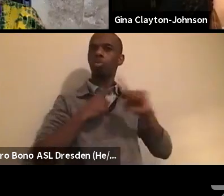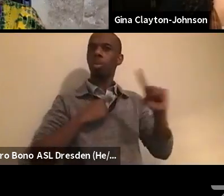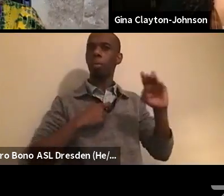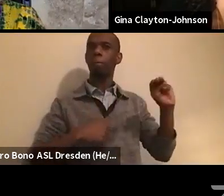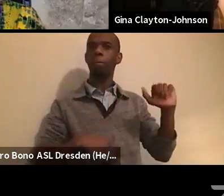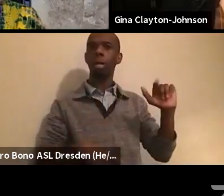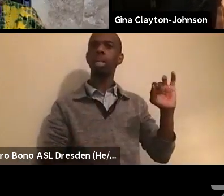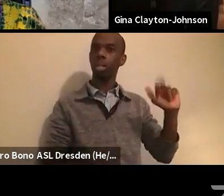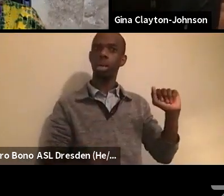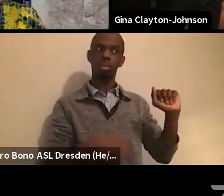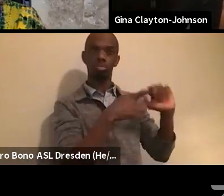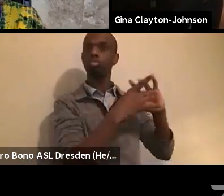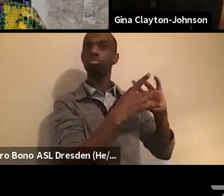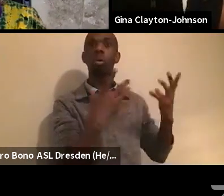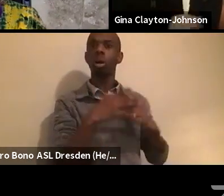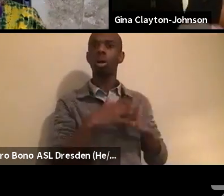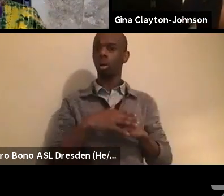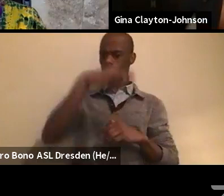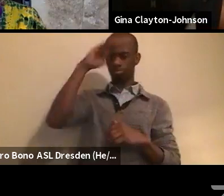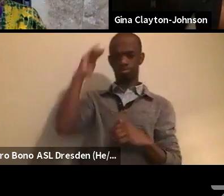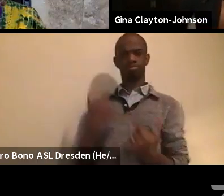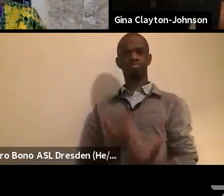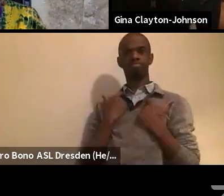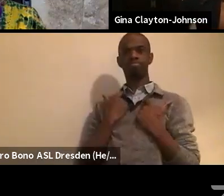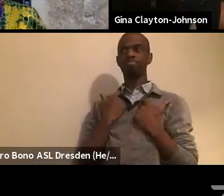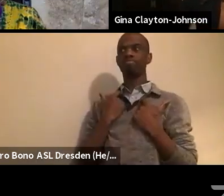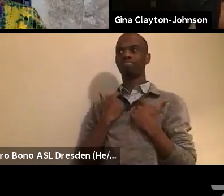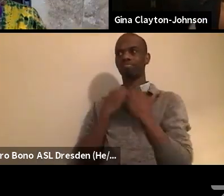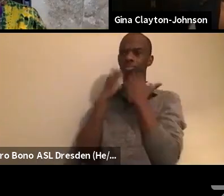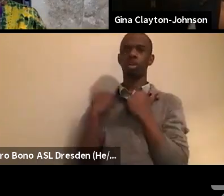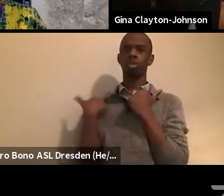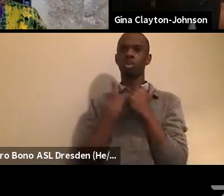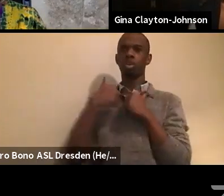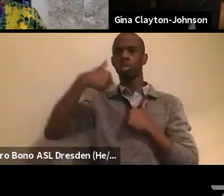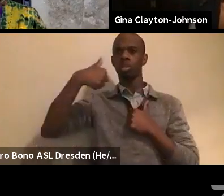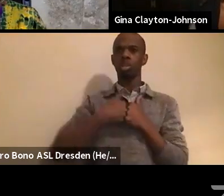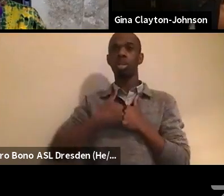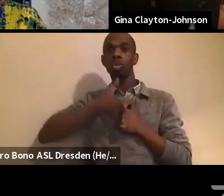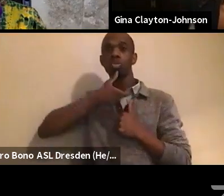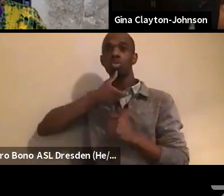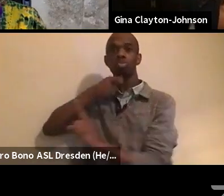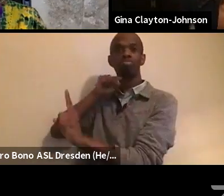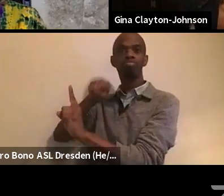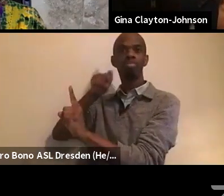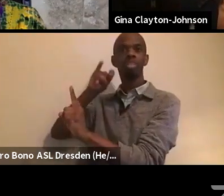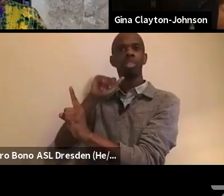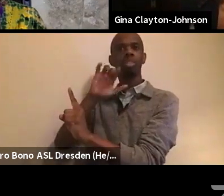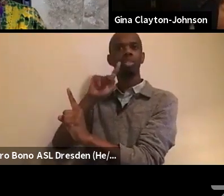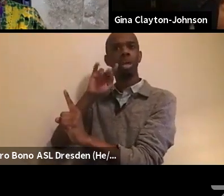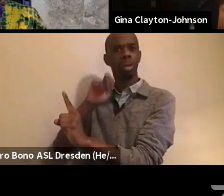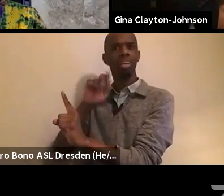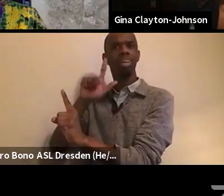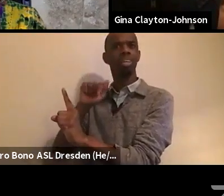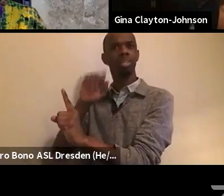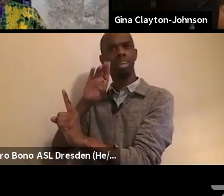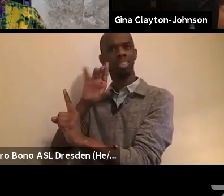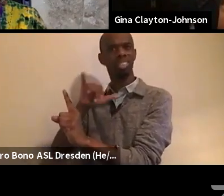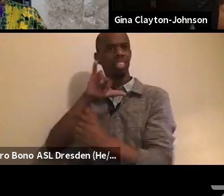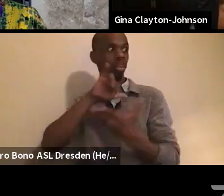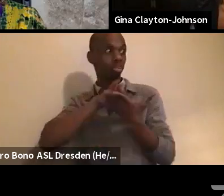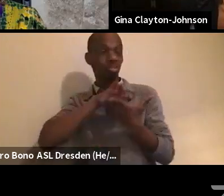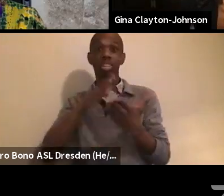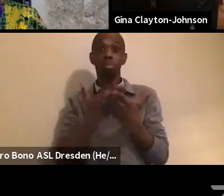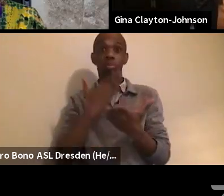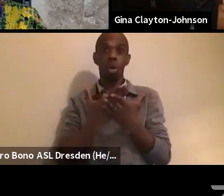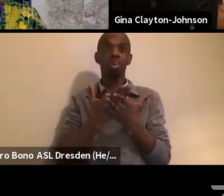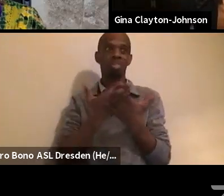Matter Los Angeles challenge, uh, with Jackie Lacey. And so, um, you know, at the end of the day, I'll just say, follow the lead of black